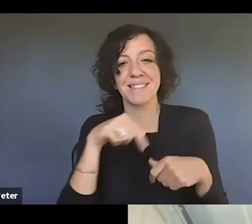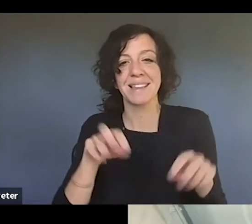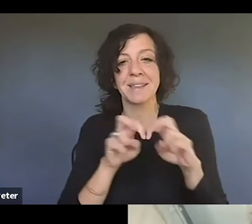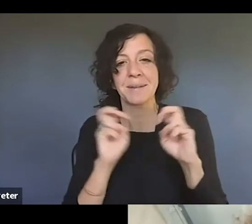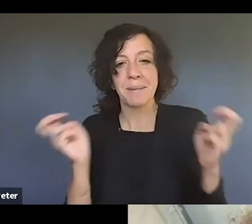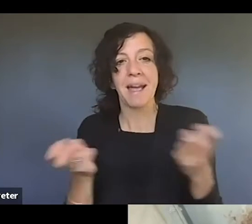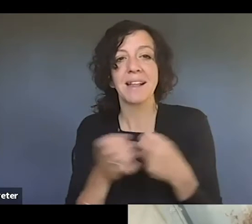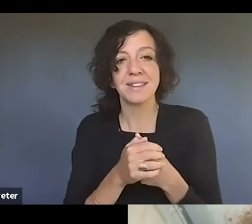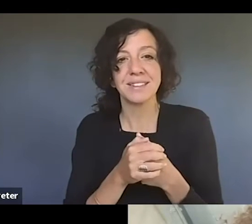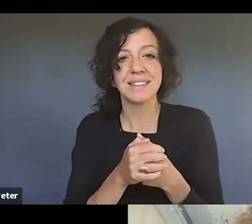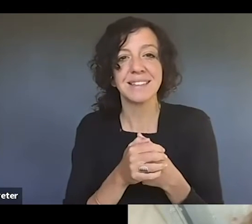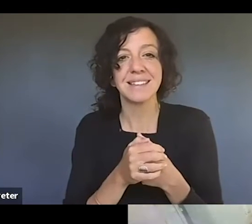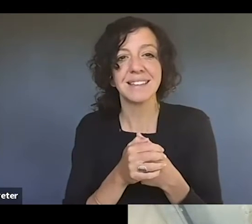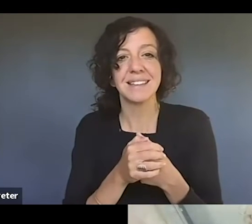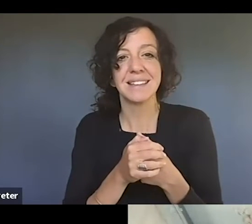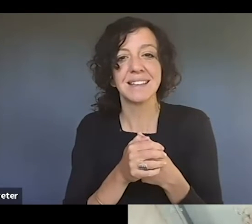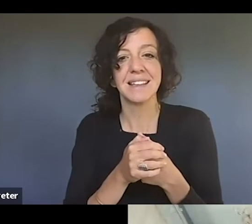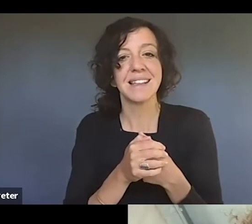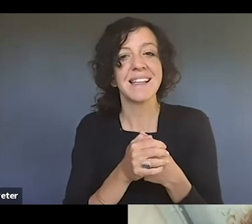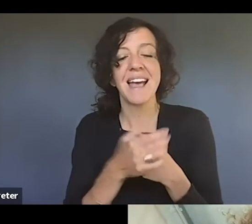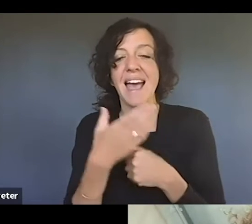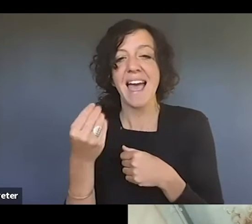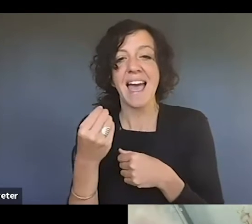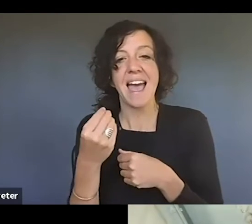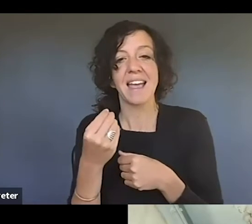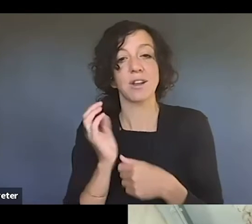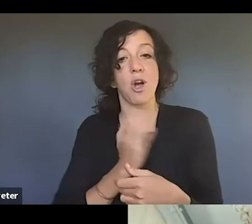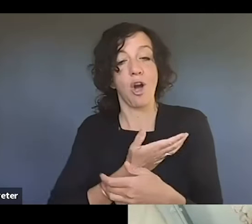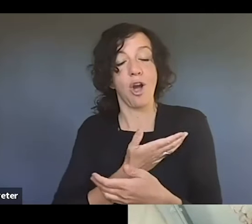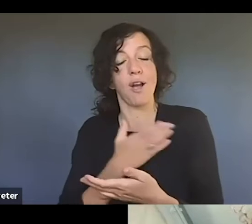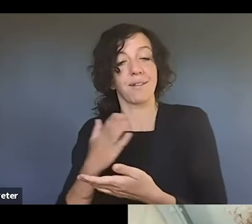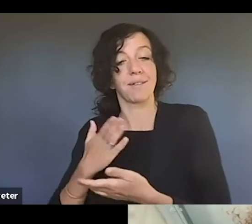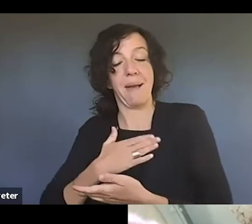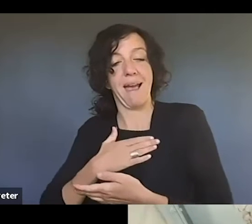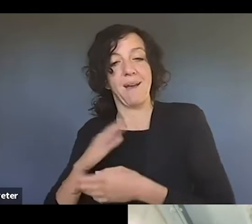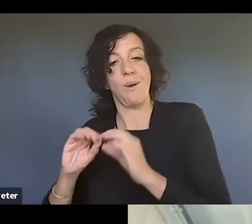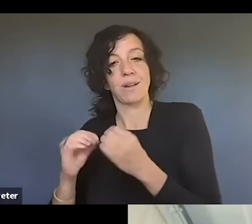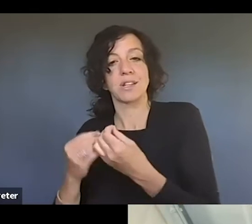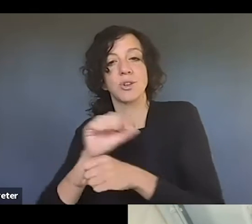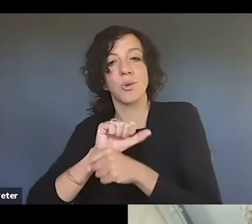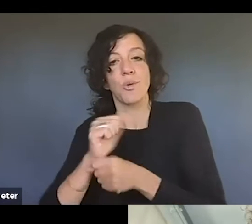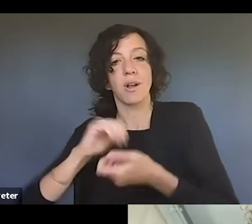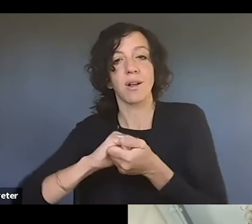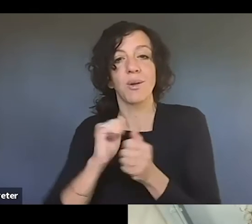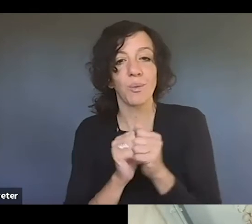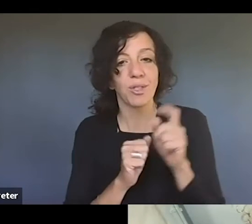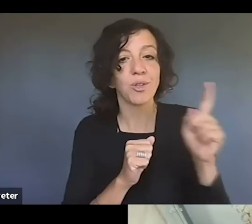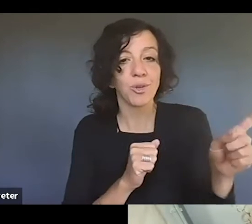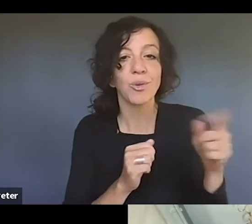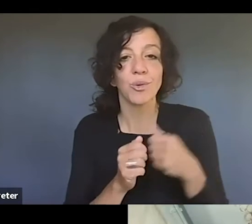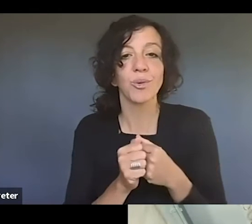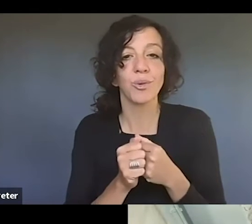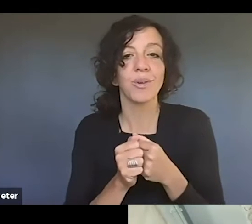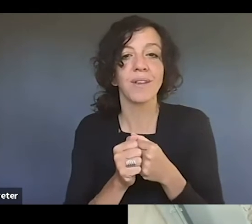is everything. And, you know, our Institute has had the honor of working a lot and closely, our founder is a professor over at